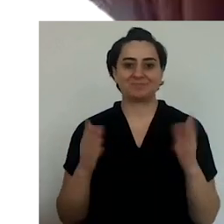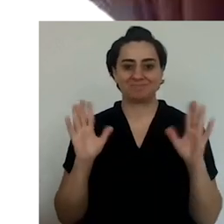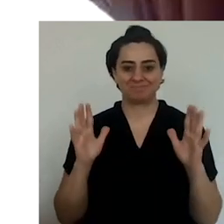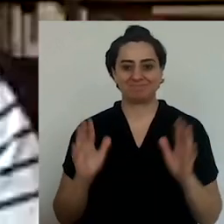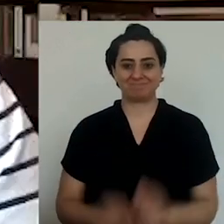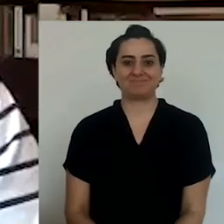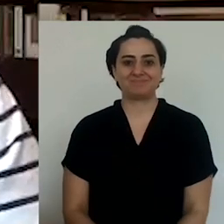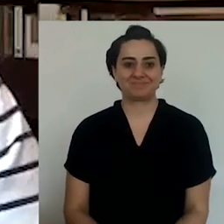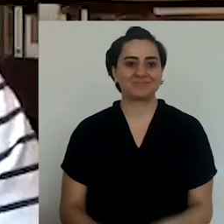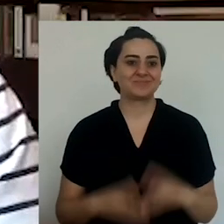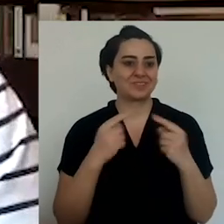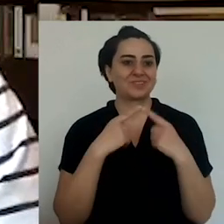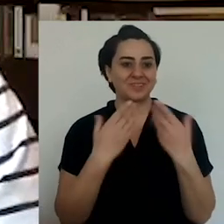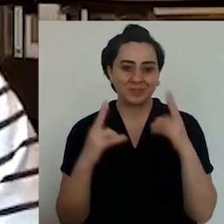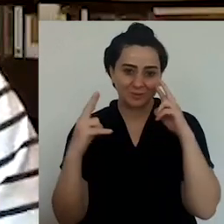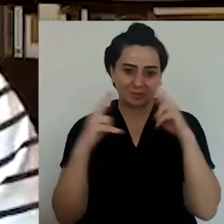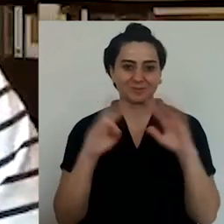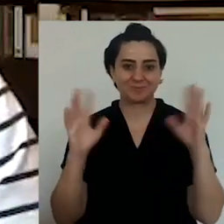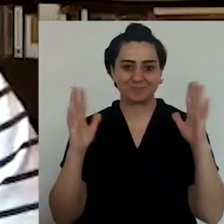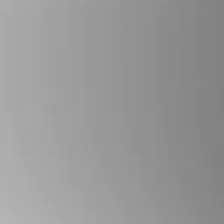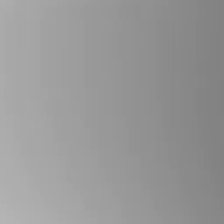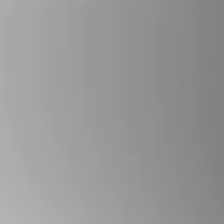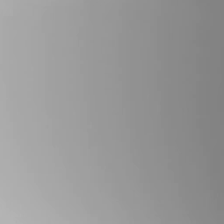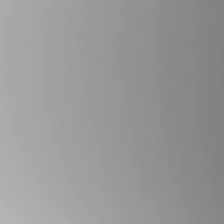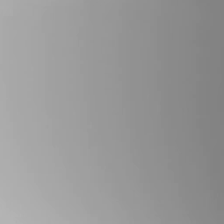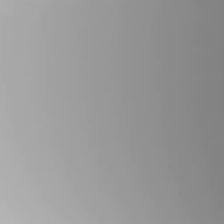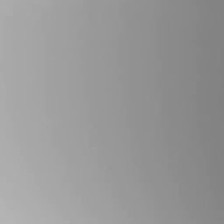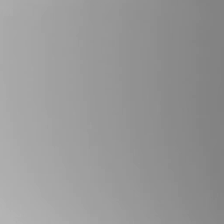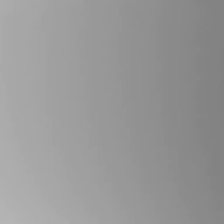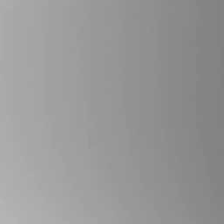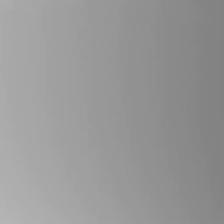Takui and Levon. Thank you very much.